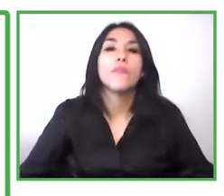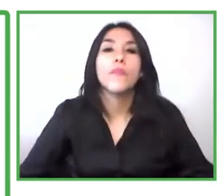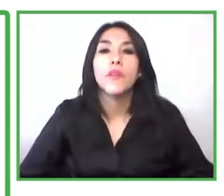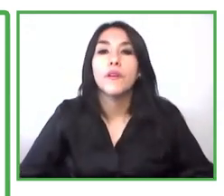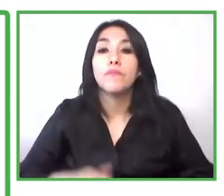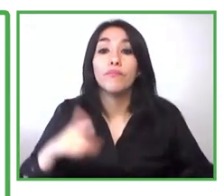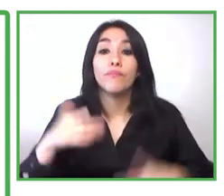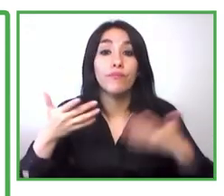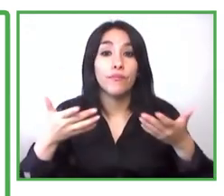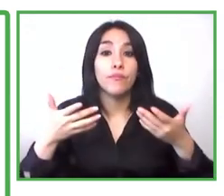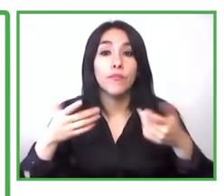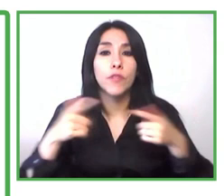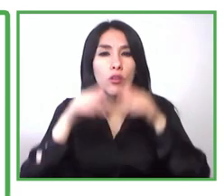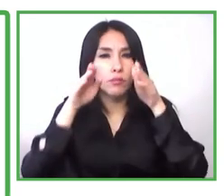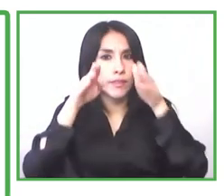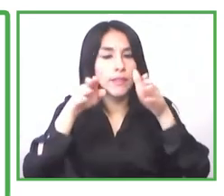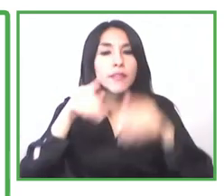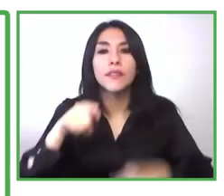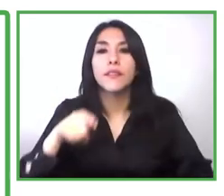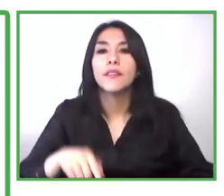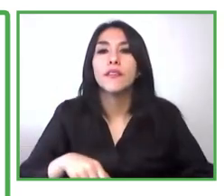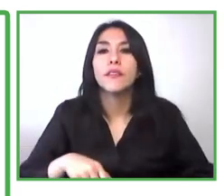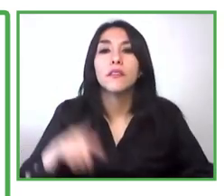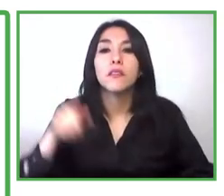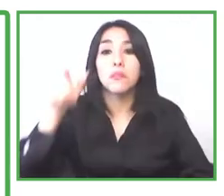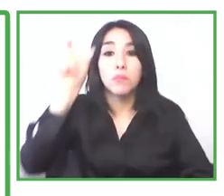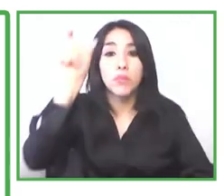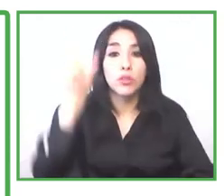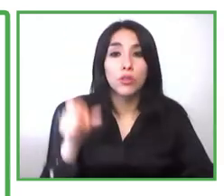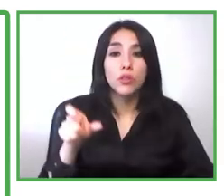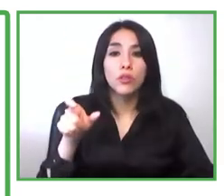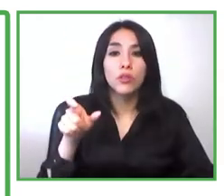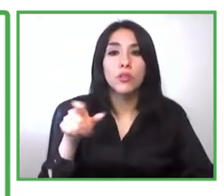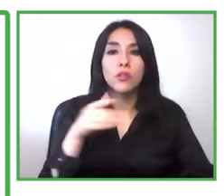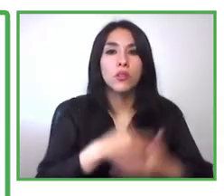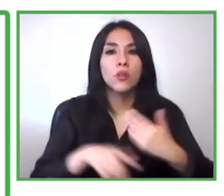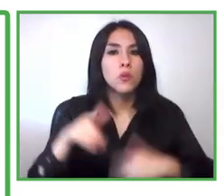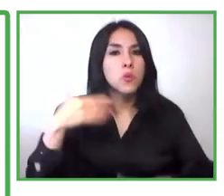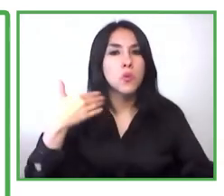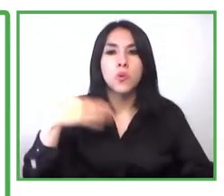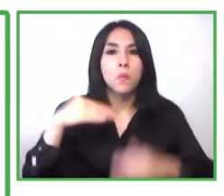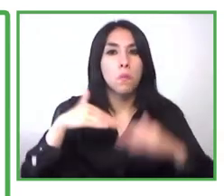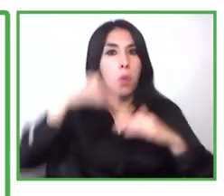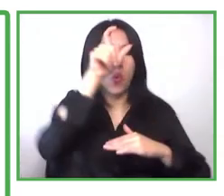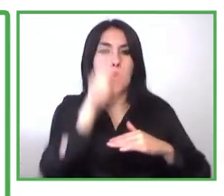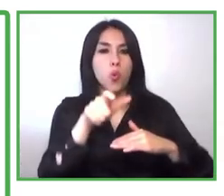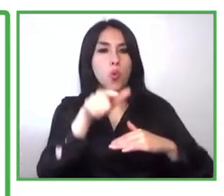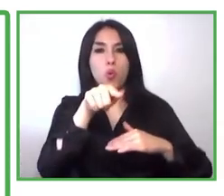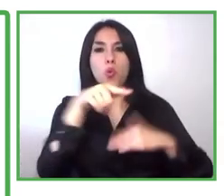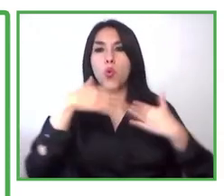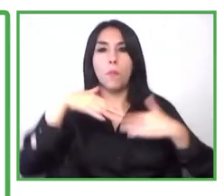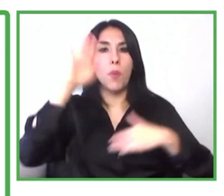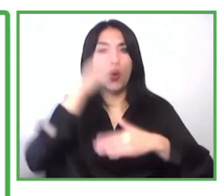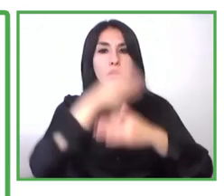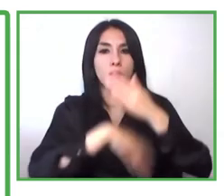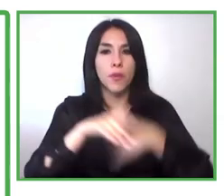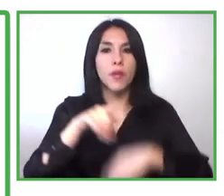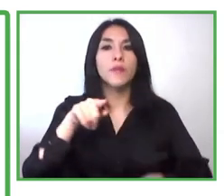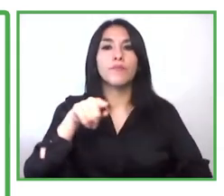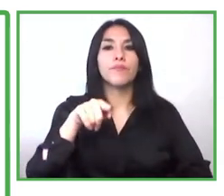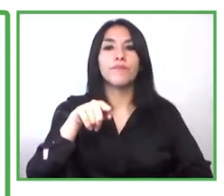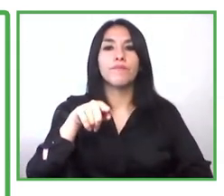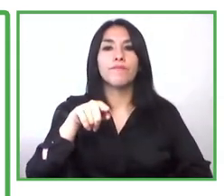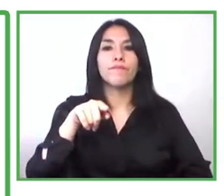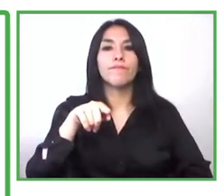that those people that those those disabled people had independent of their disabilities so that jury had in mind to